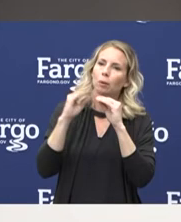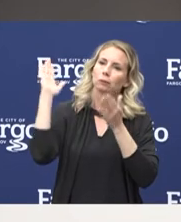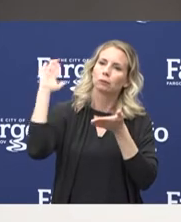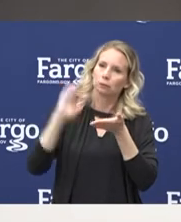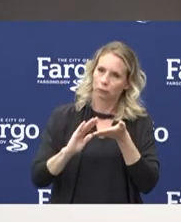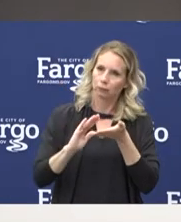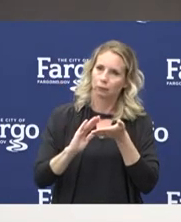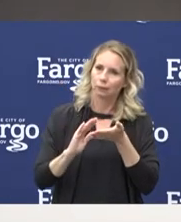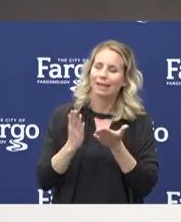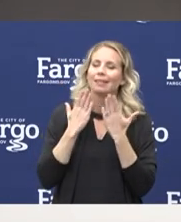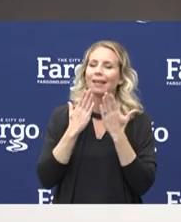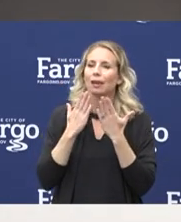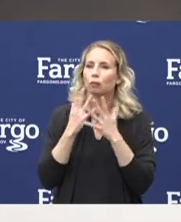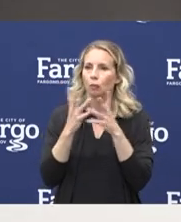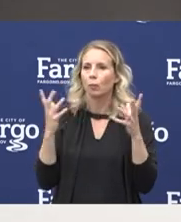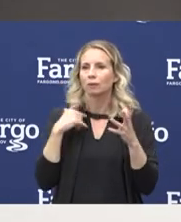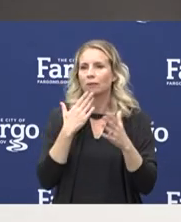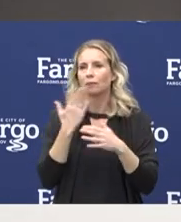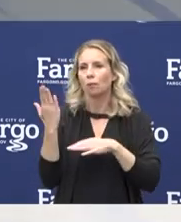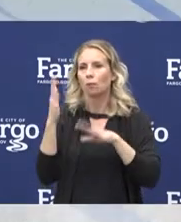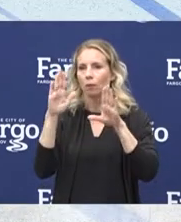Thank you very much, and have a great day.